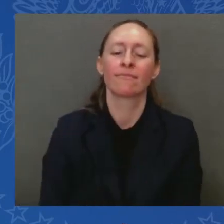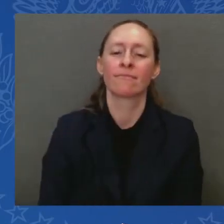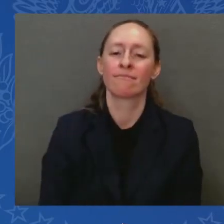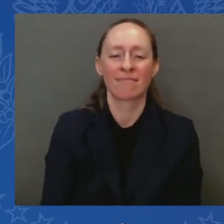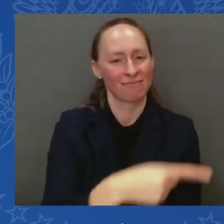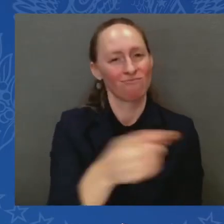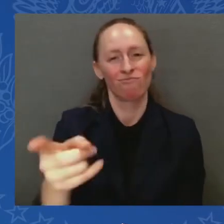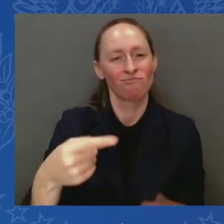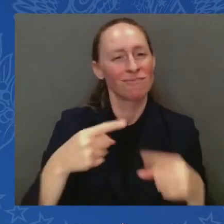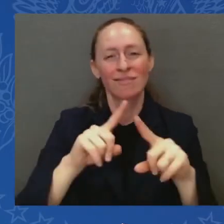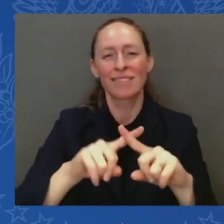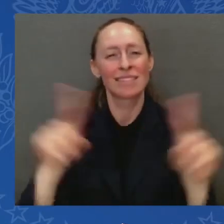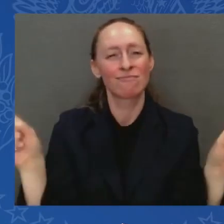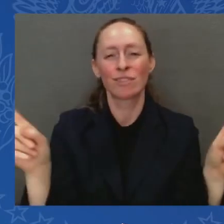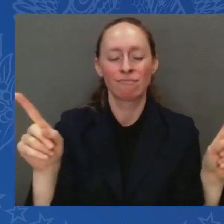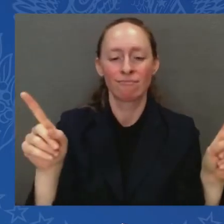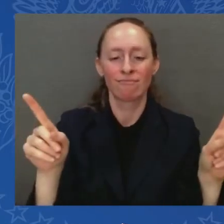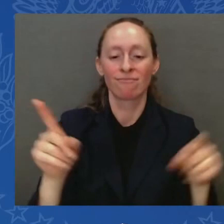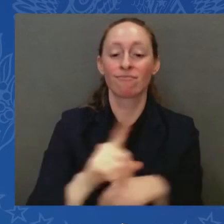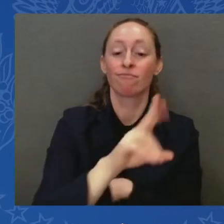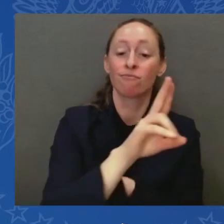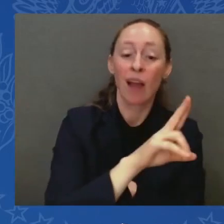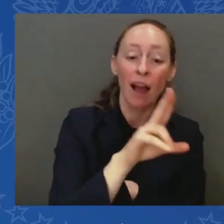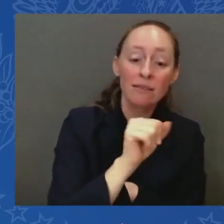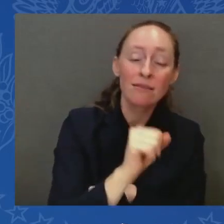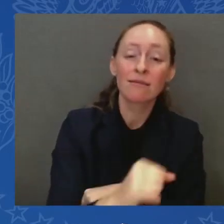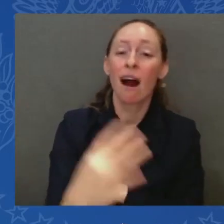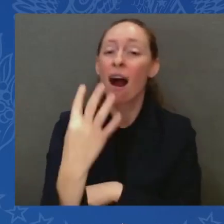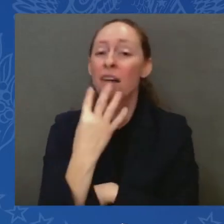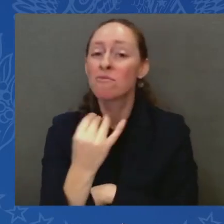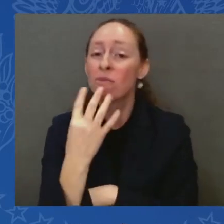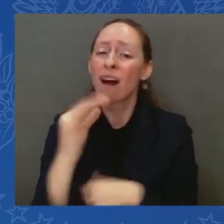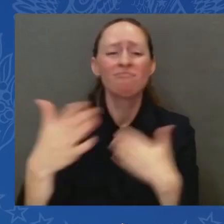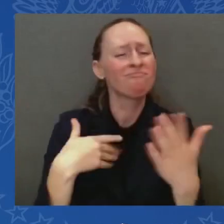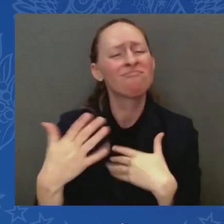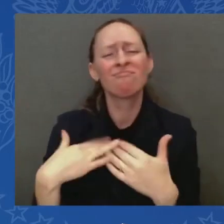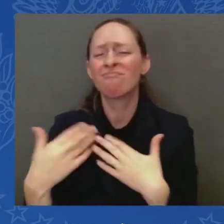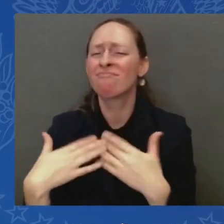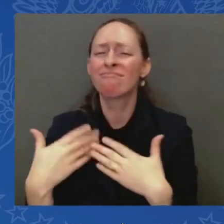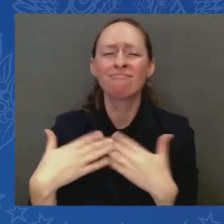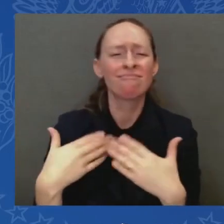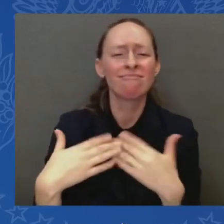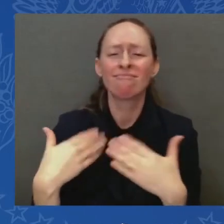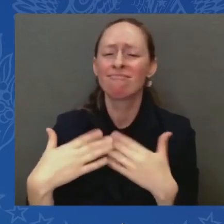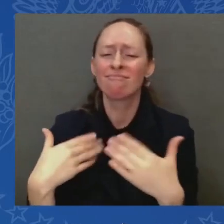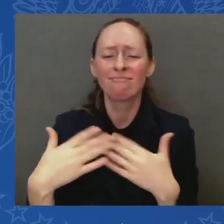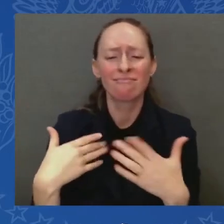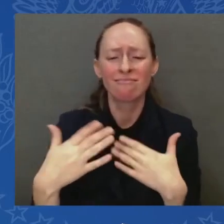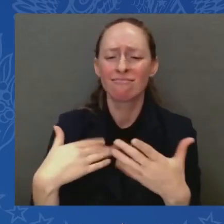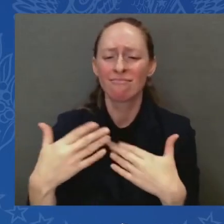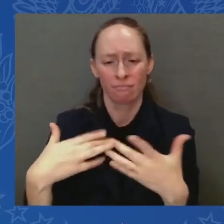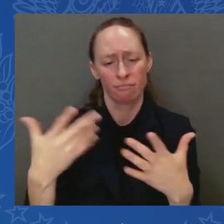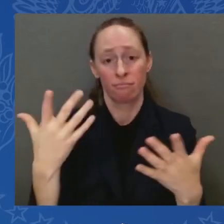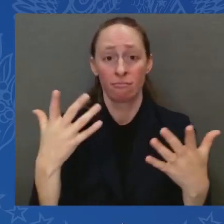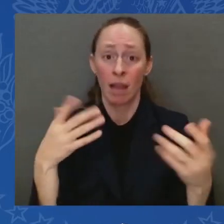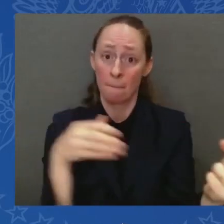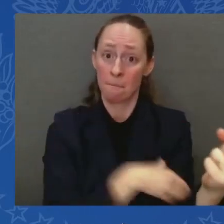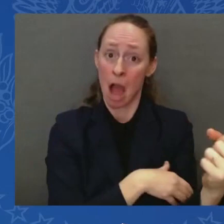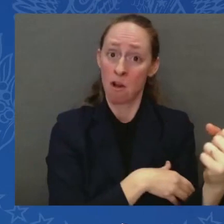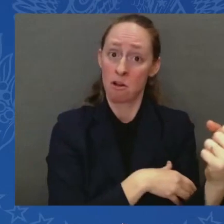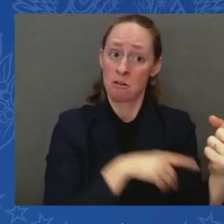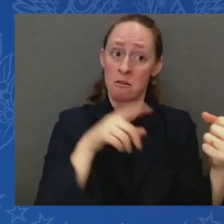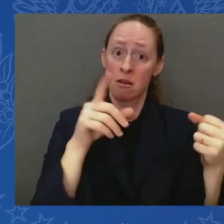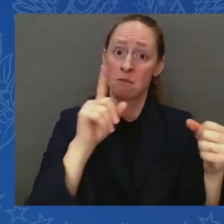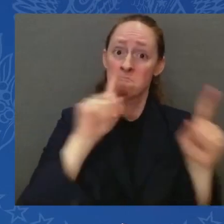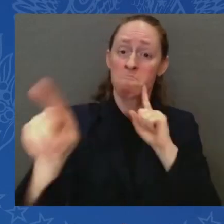solely by the example of their power. And we're measured by the power of our example. That's why, as hard as it is, we must